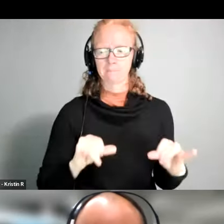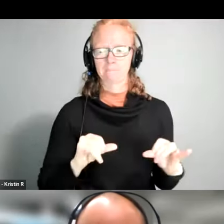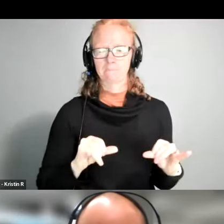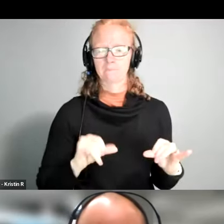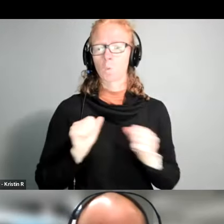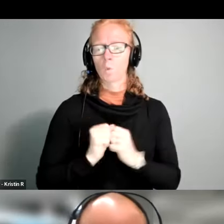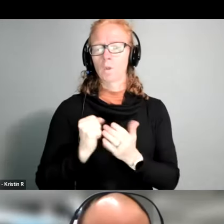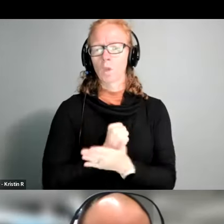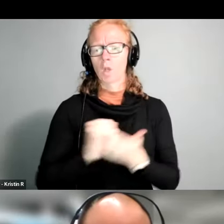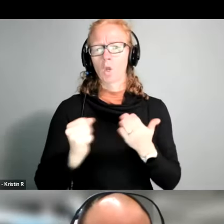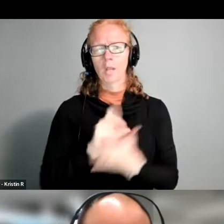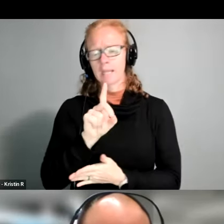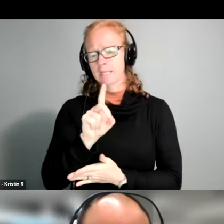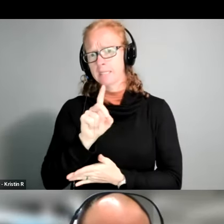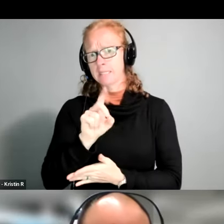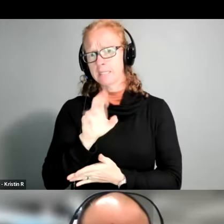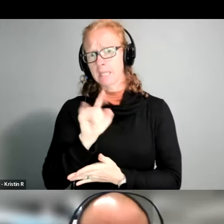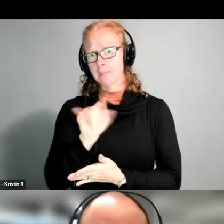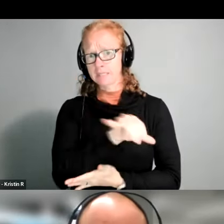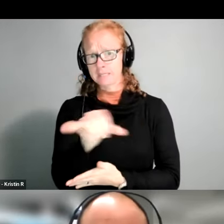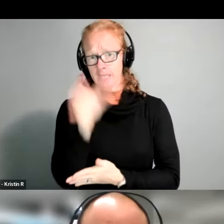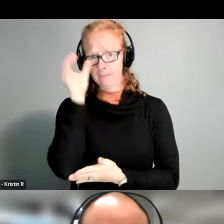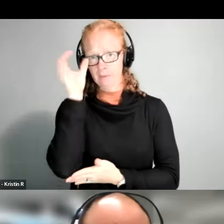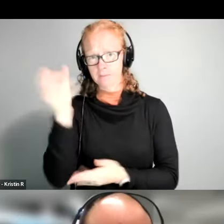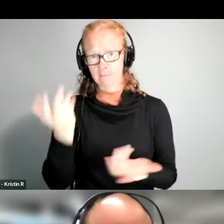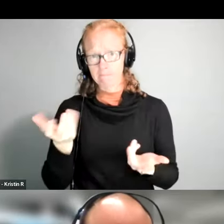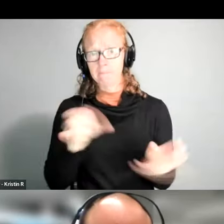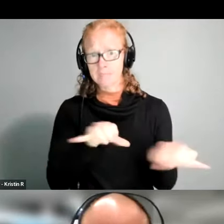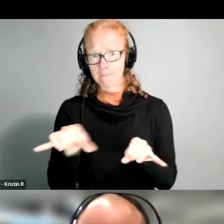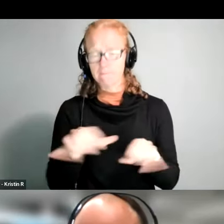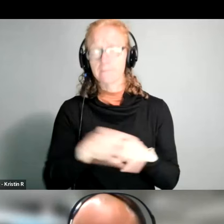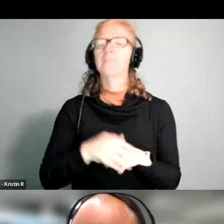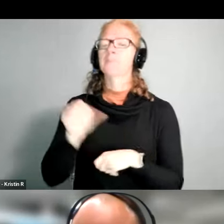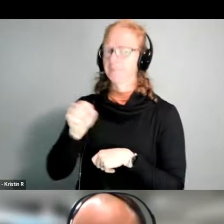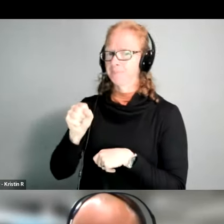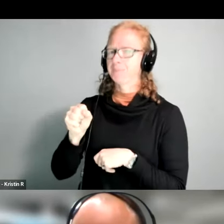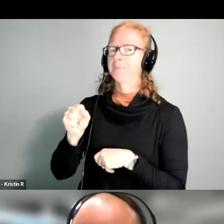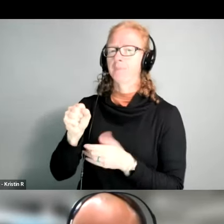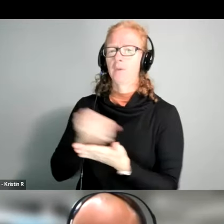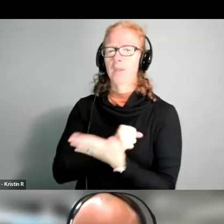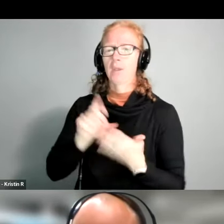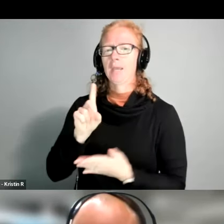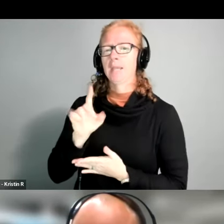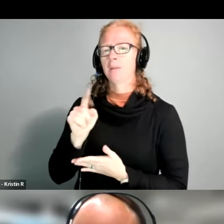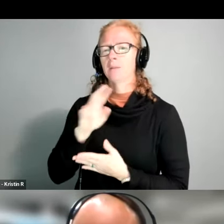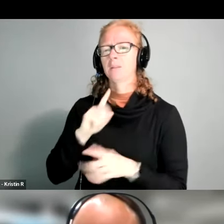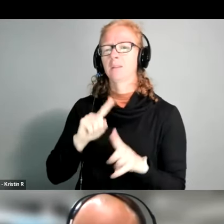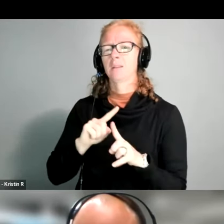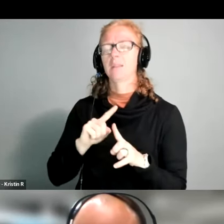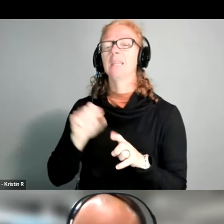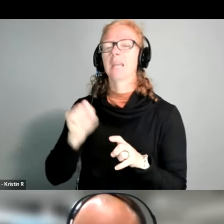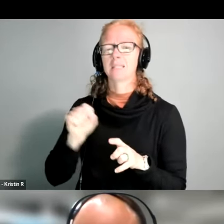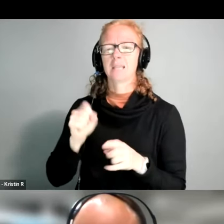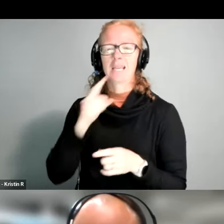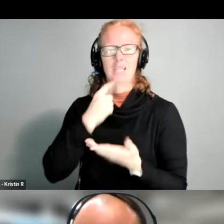credit card what if you have a debit card do those work also yep debit cards work the same way apologies just using a bit of shorthand saying